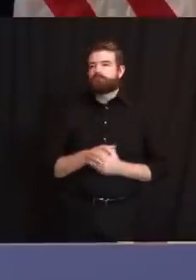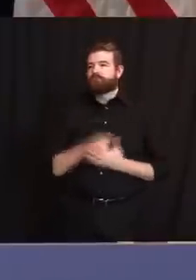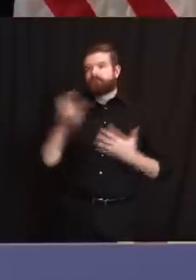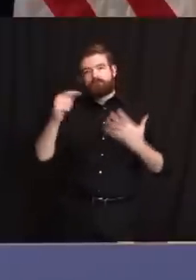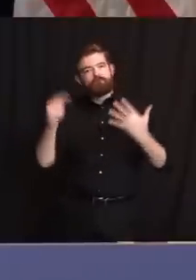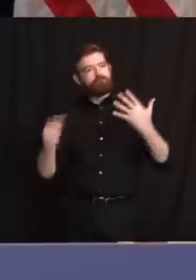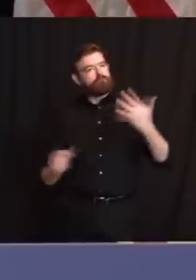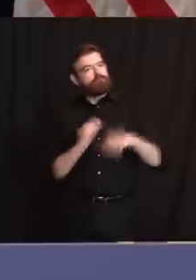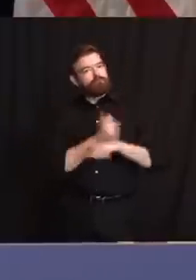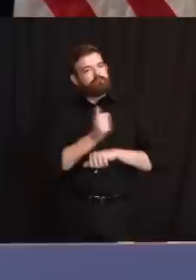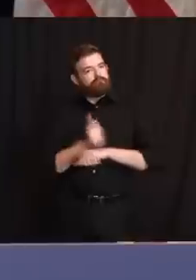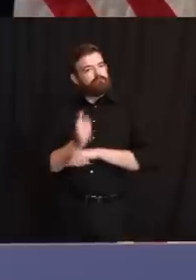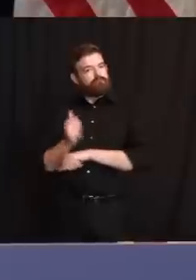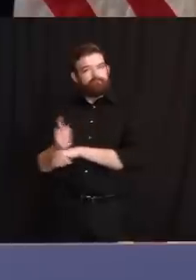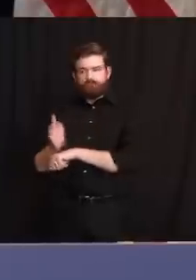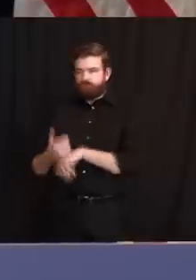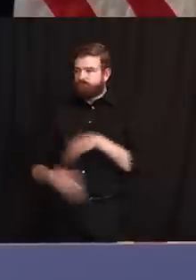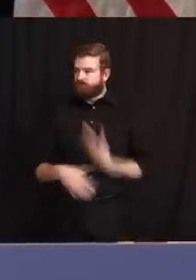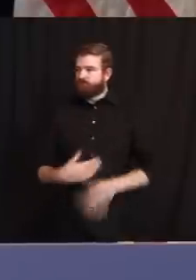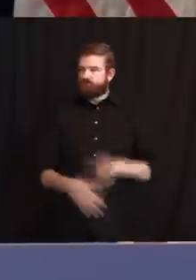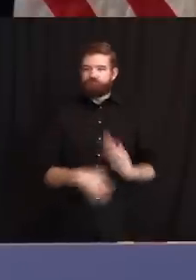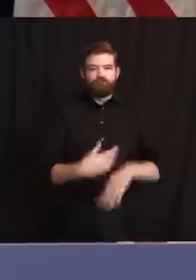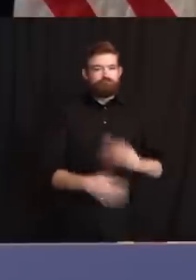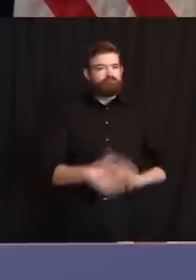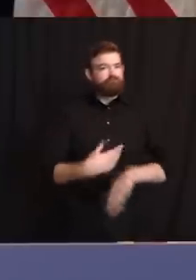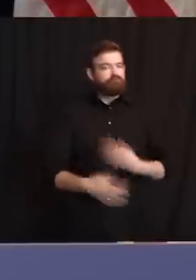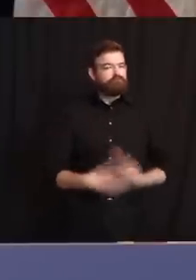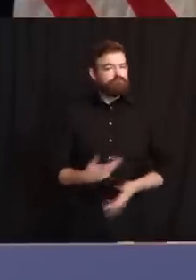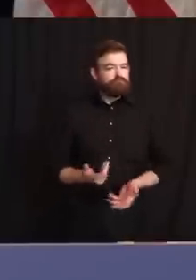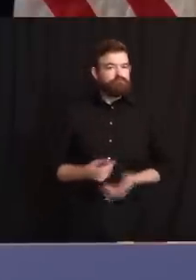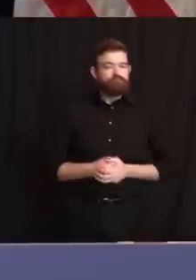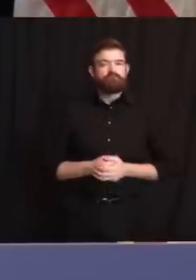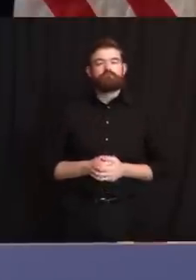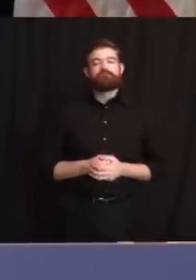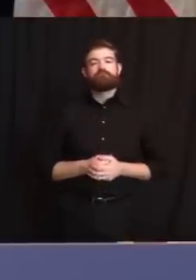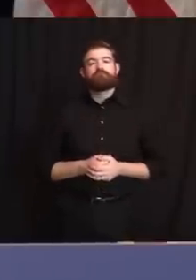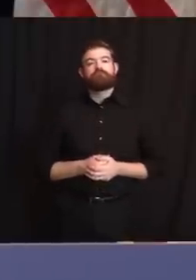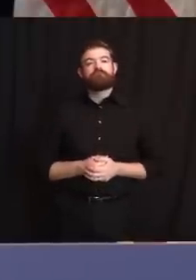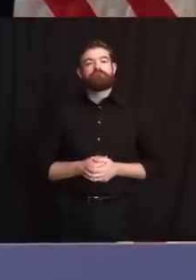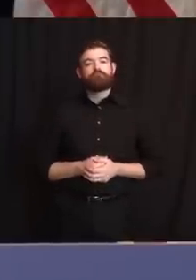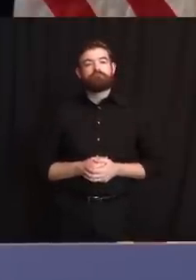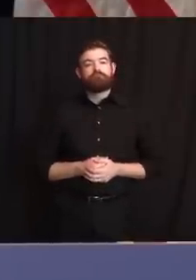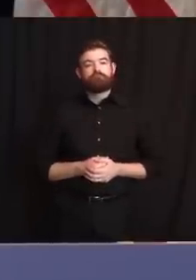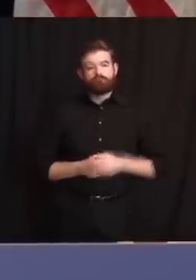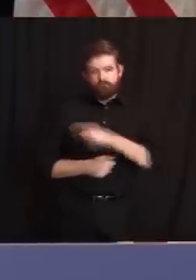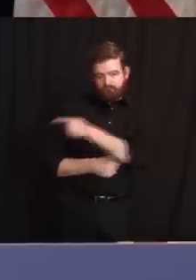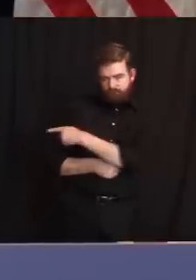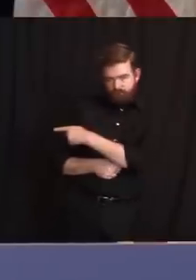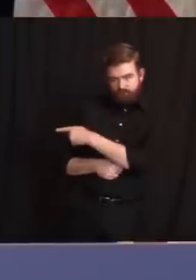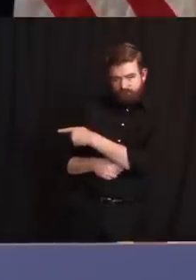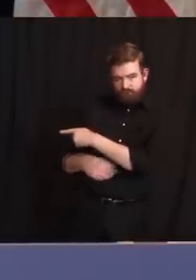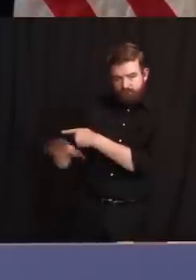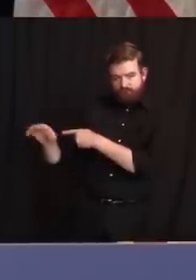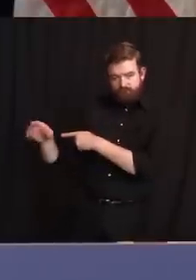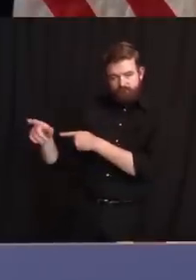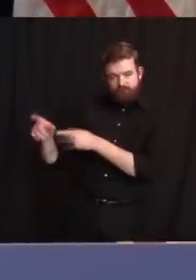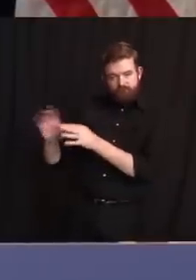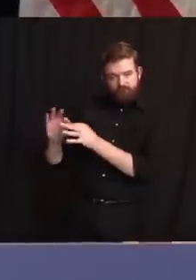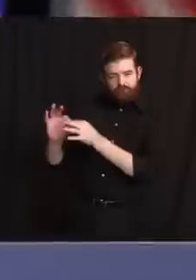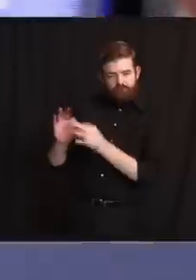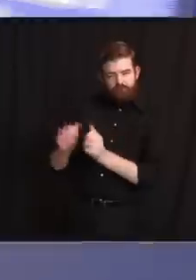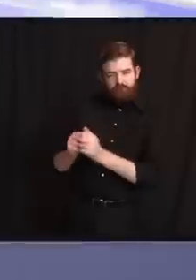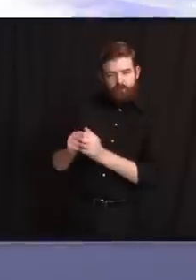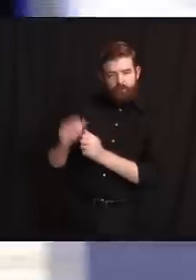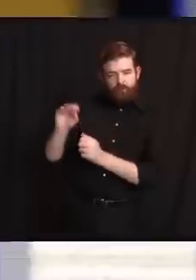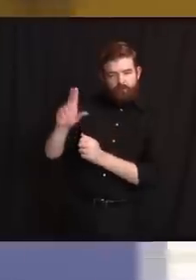are working on, which we're going to give you more color on, I would hope within the next week. Judy, on the, the last question was on the, the child, uh, child virus.